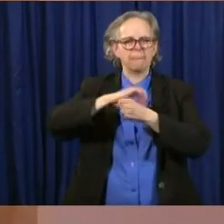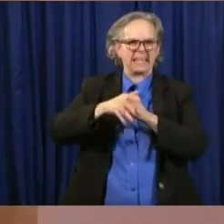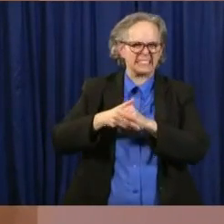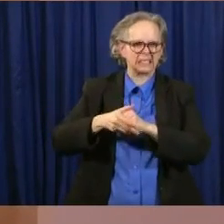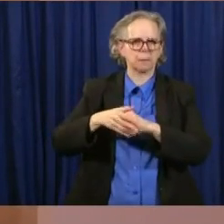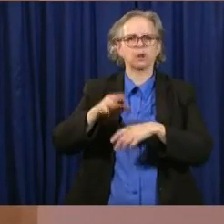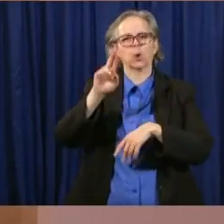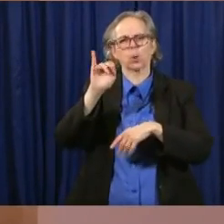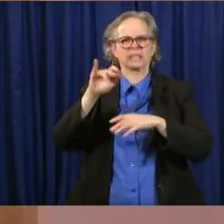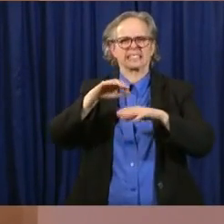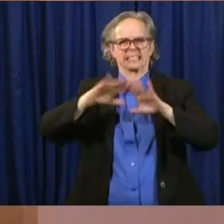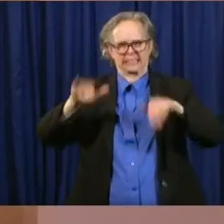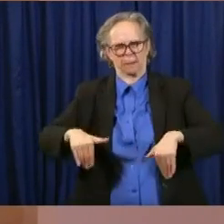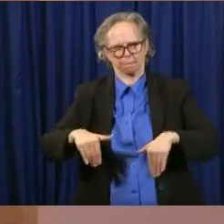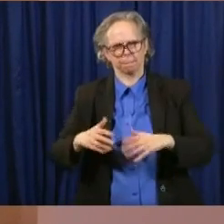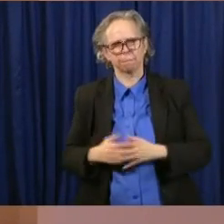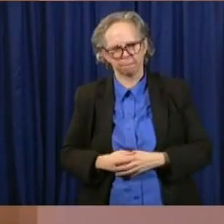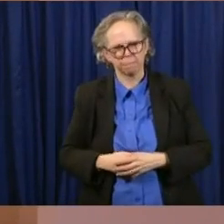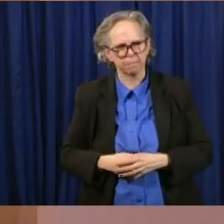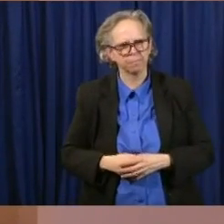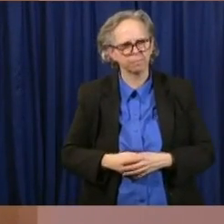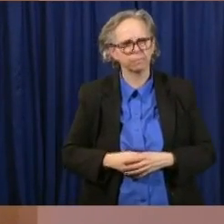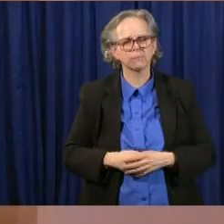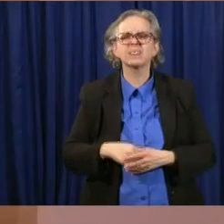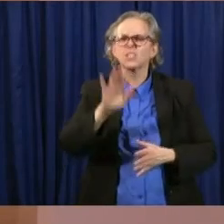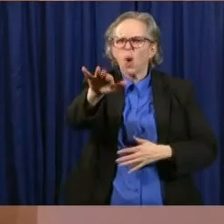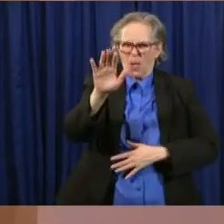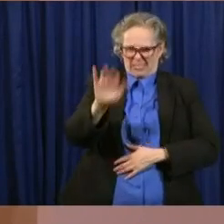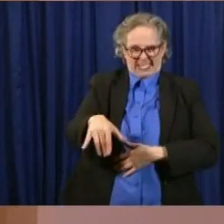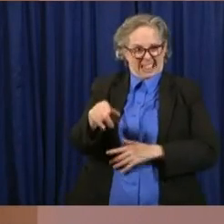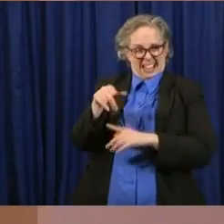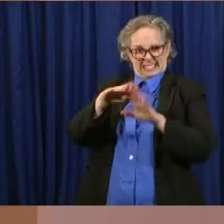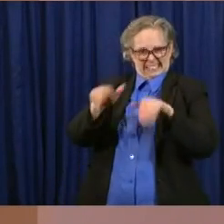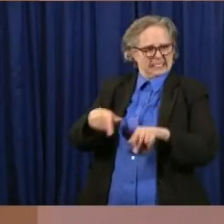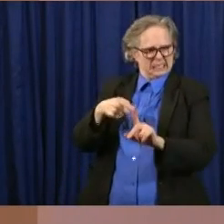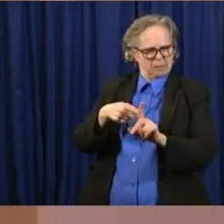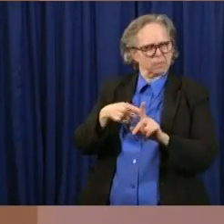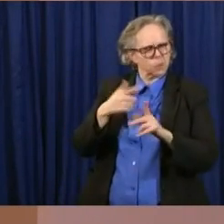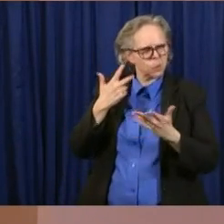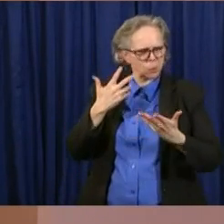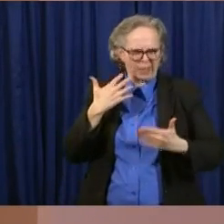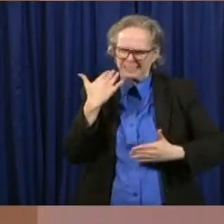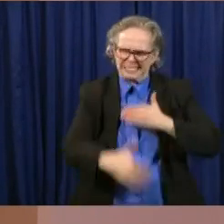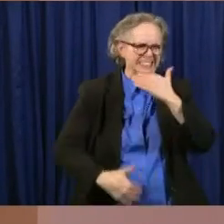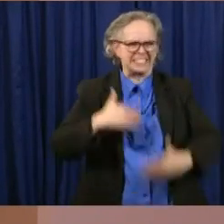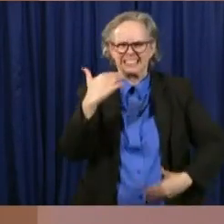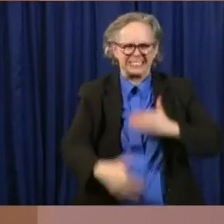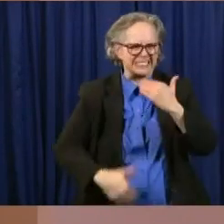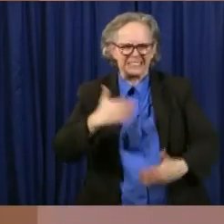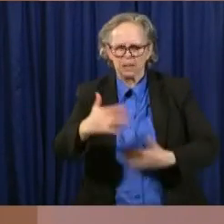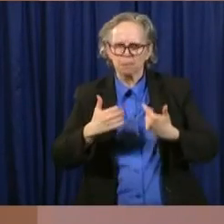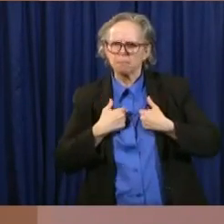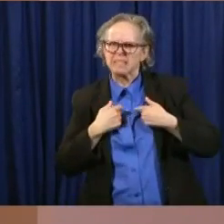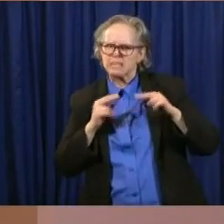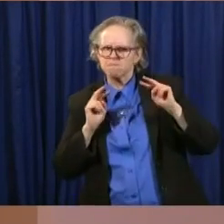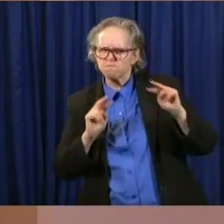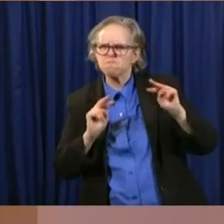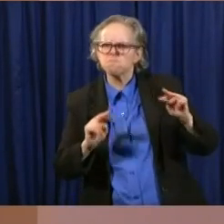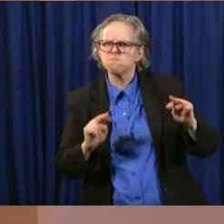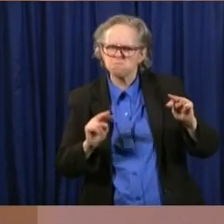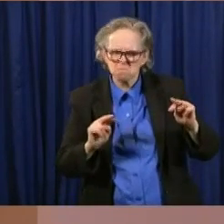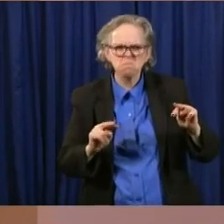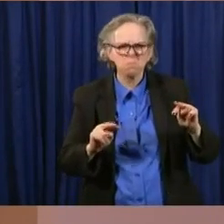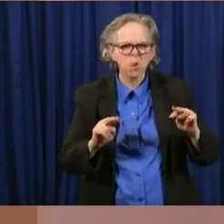could also apply. So we definitely know and anticipate a significant amount of applicants